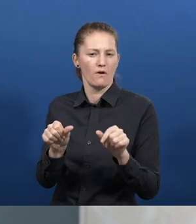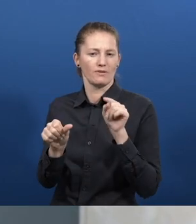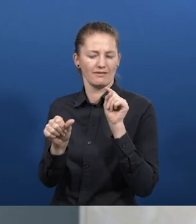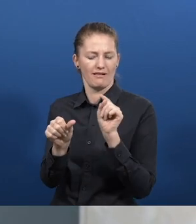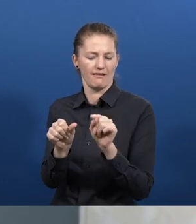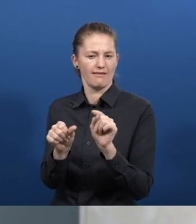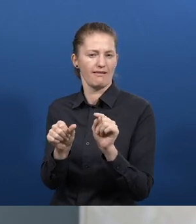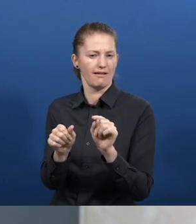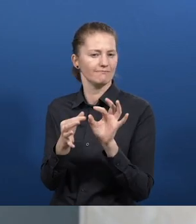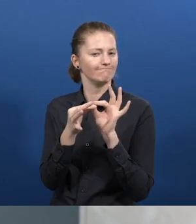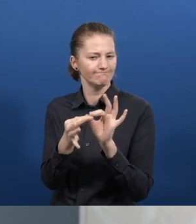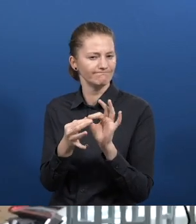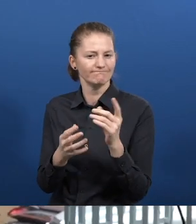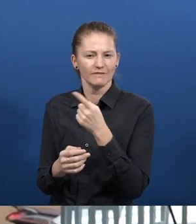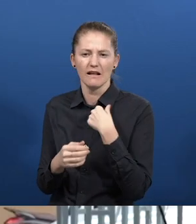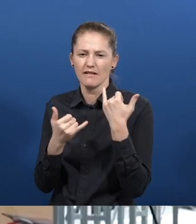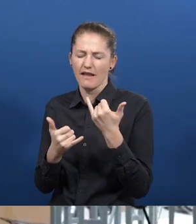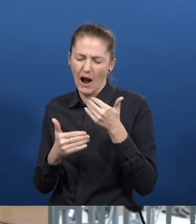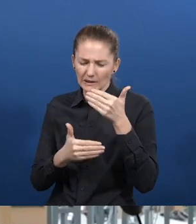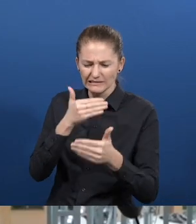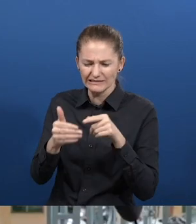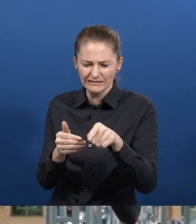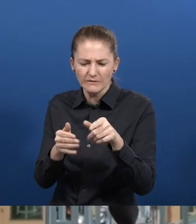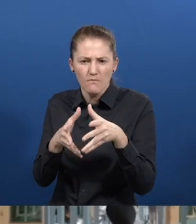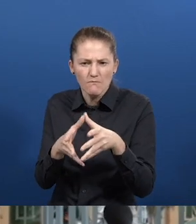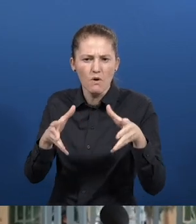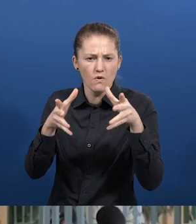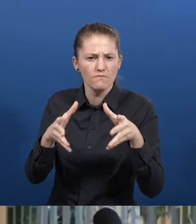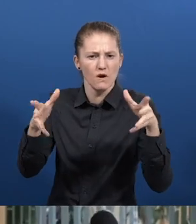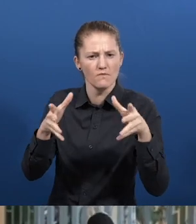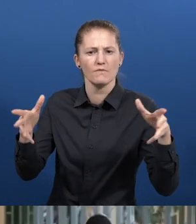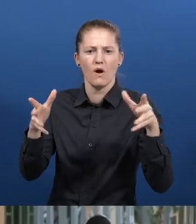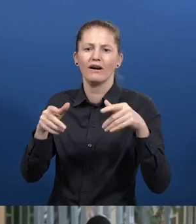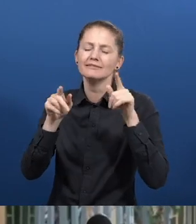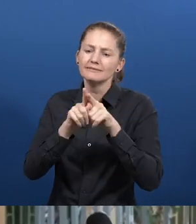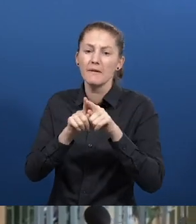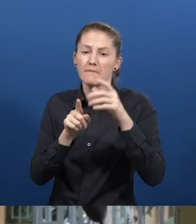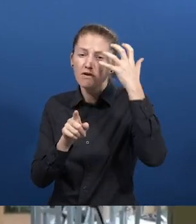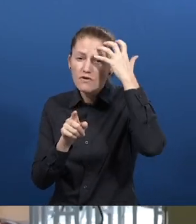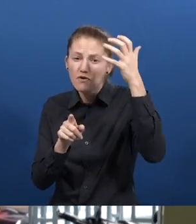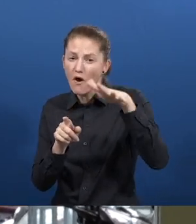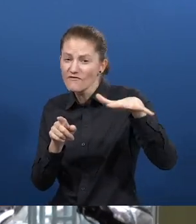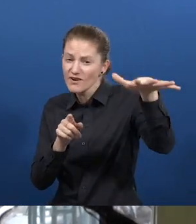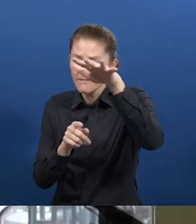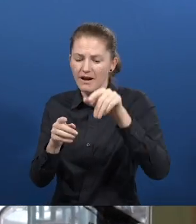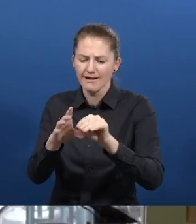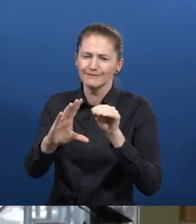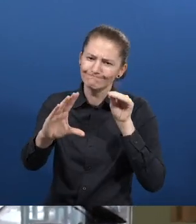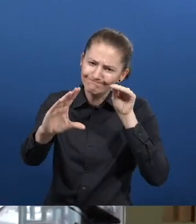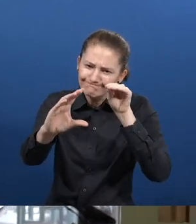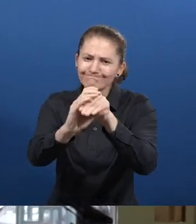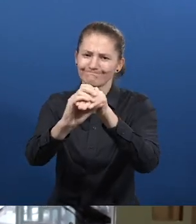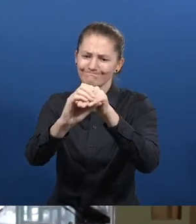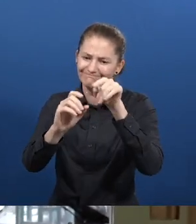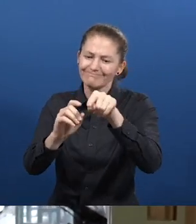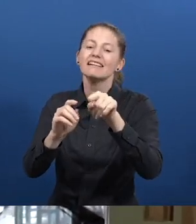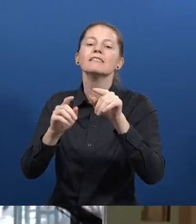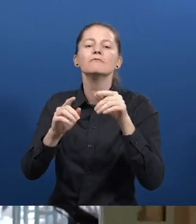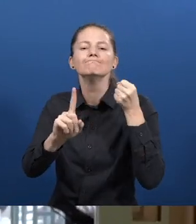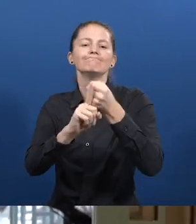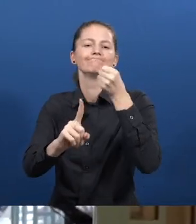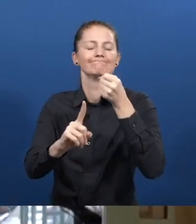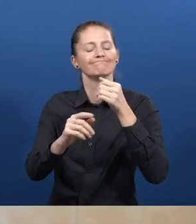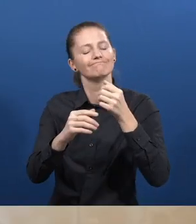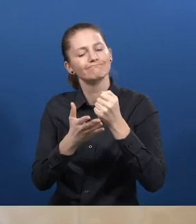model, we are working to grow this model and integrate it into the government to support the